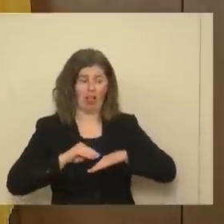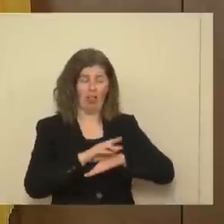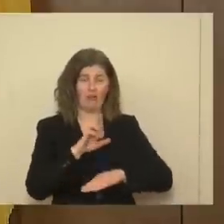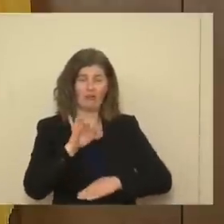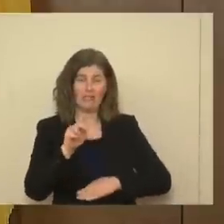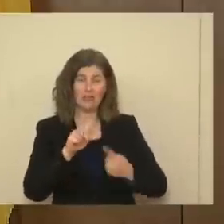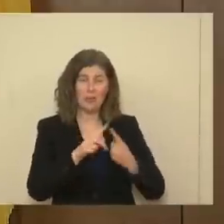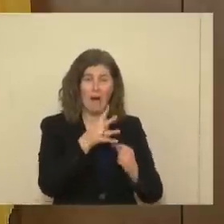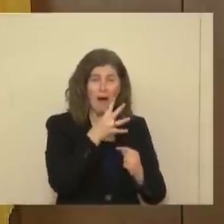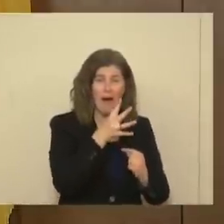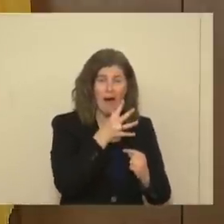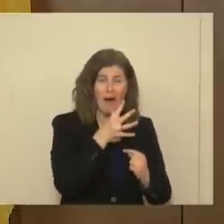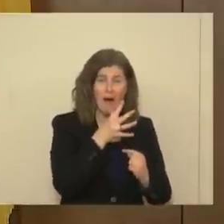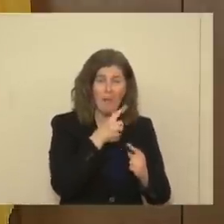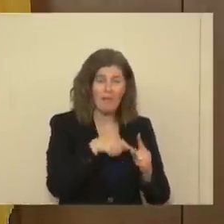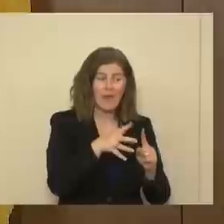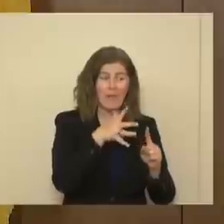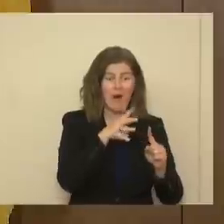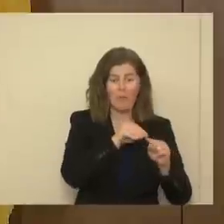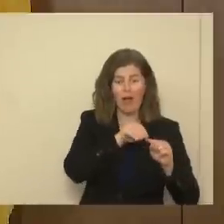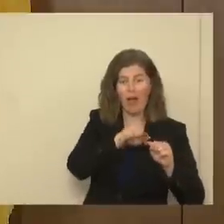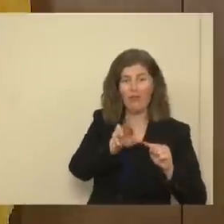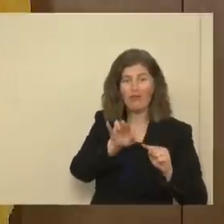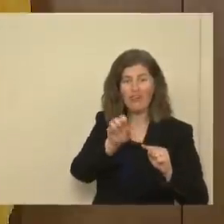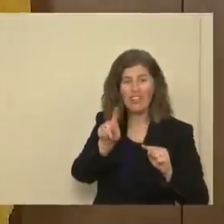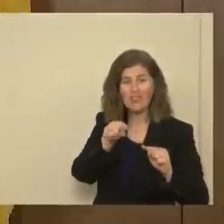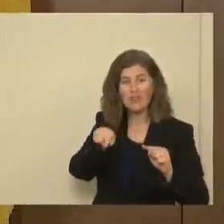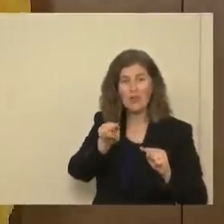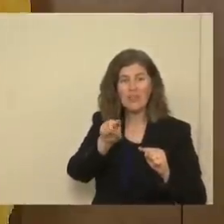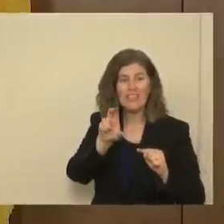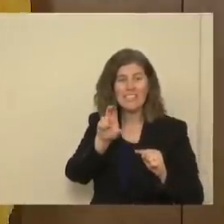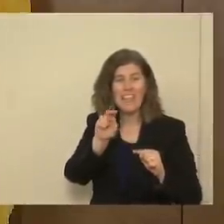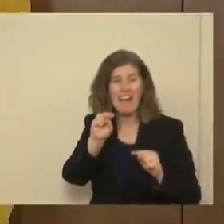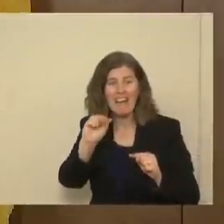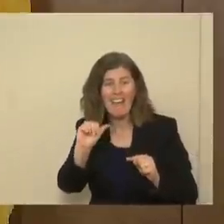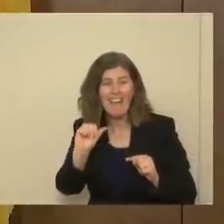my mother, but then my mother presents a risk to the CNAs.